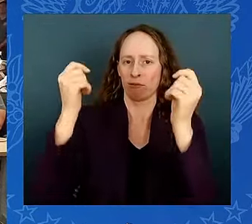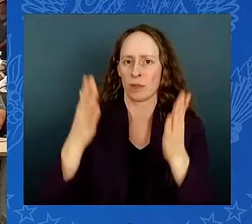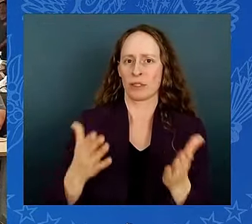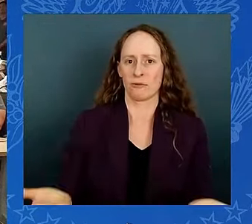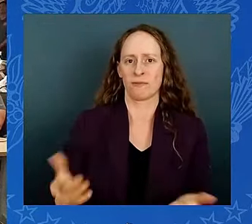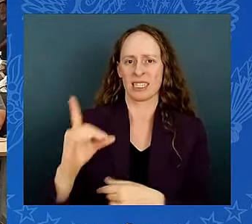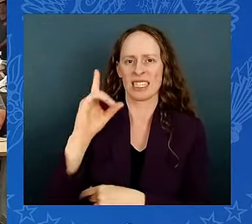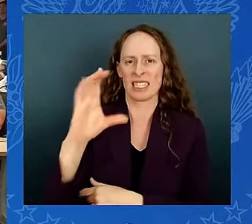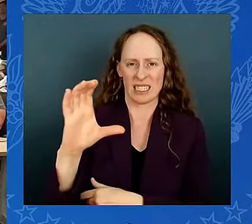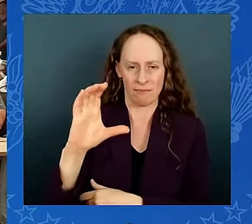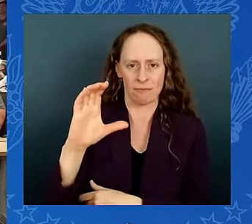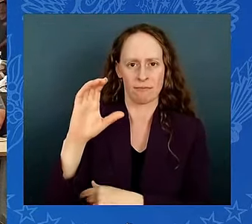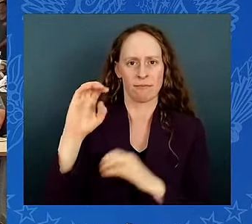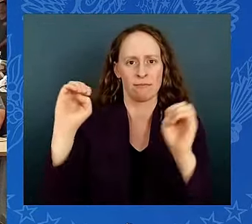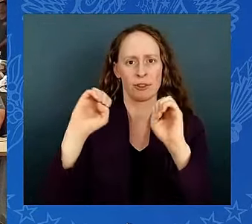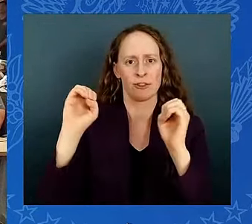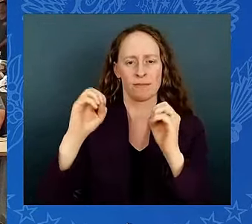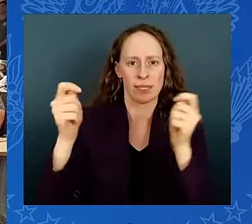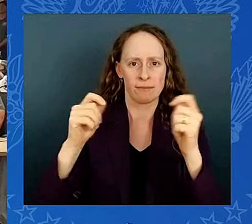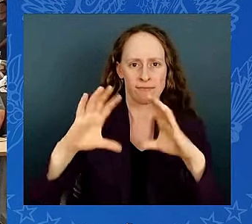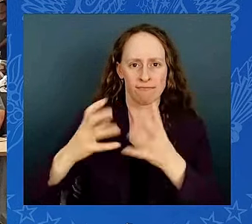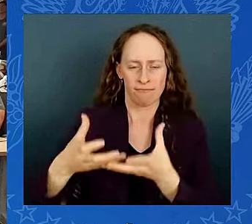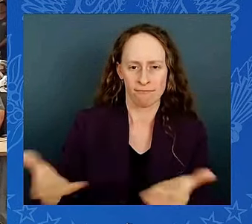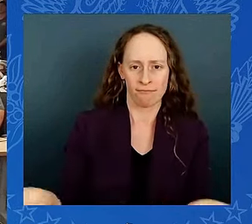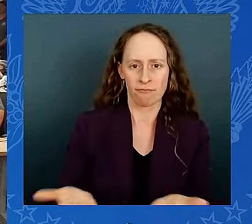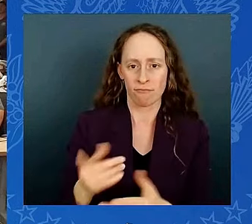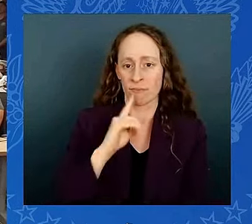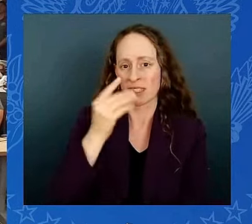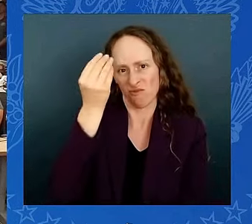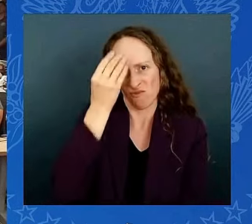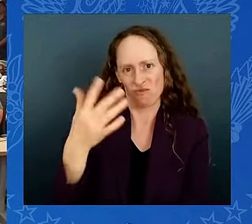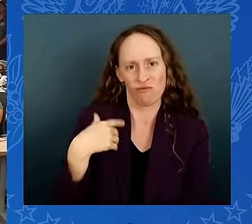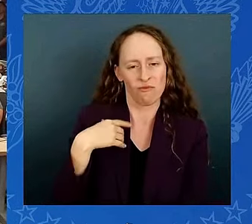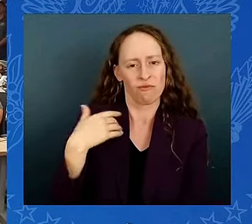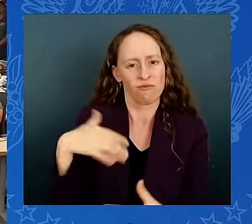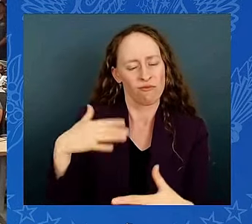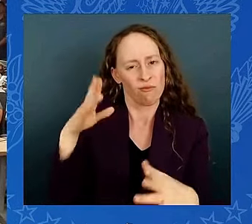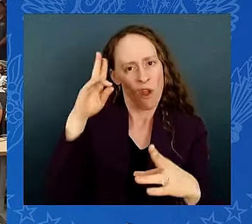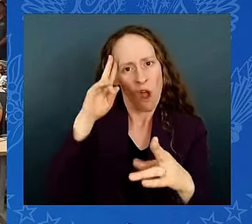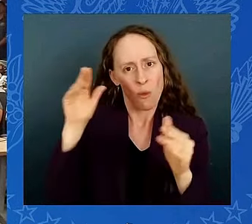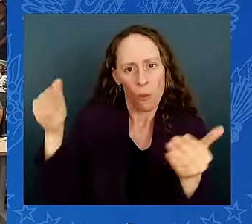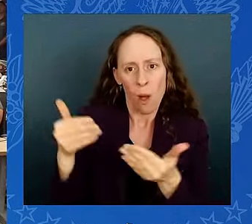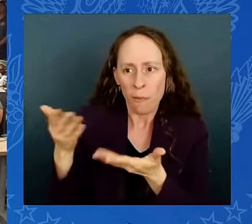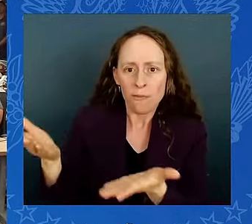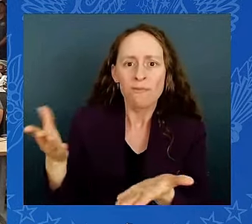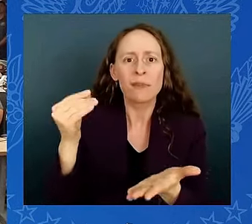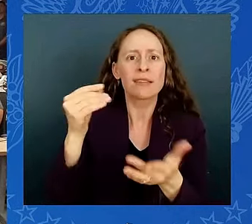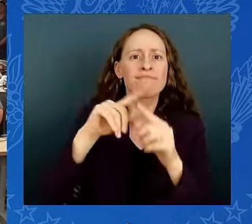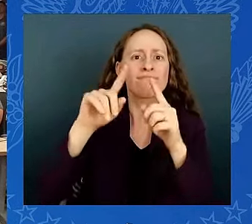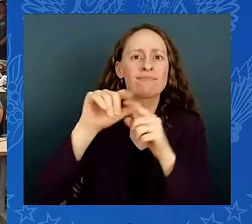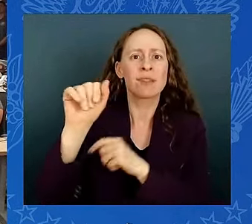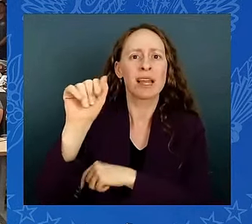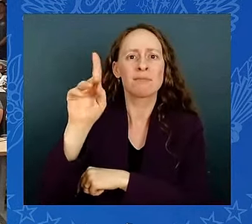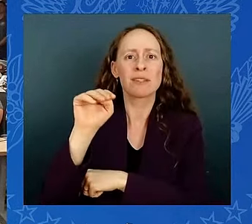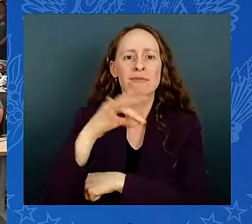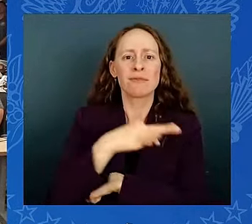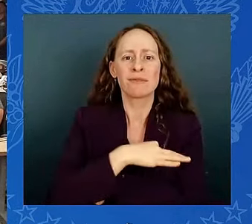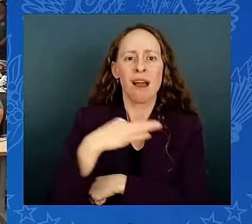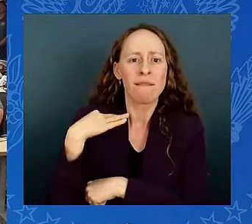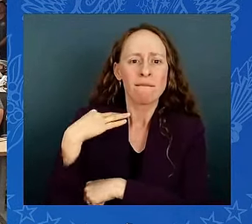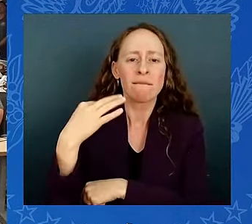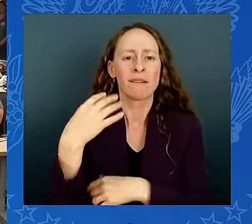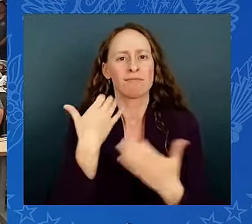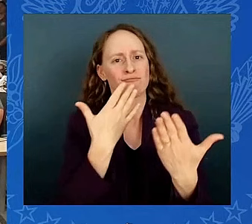I'm honored to welcome you, Mr. President, and members of your administration, as well as Mayor Bowser and members of her administration, to the District's Emergency Operations Center,